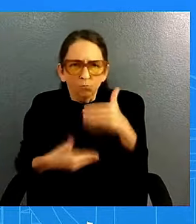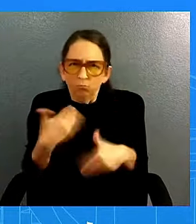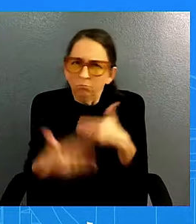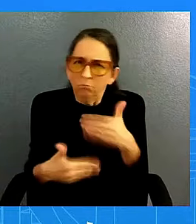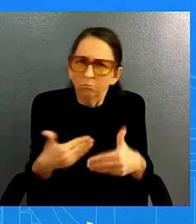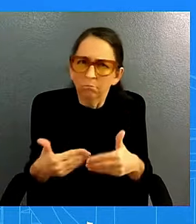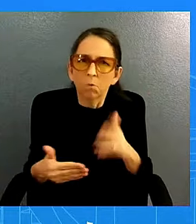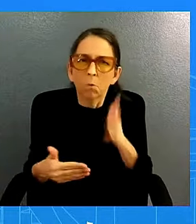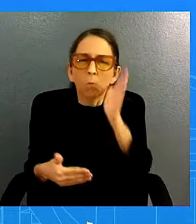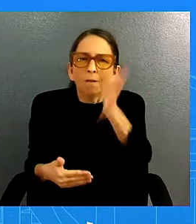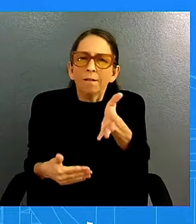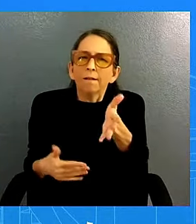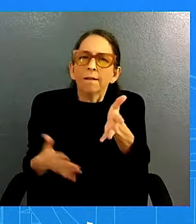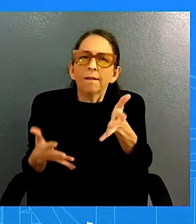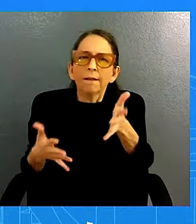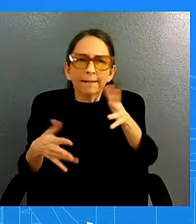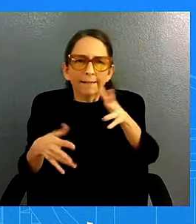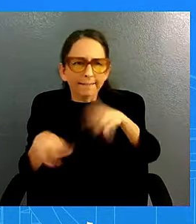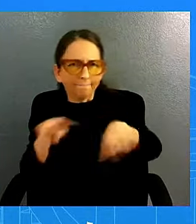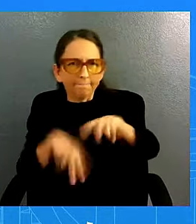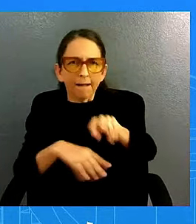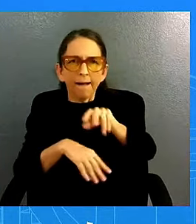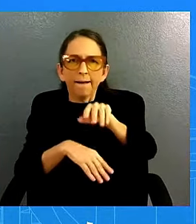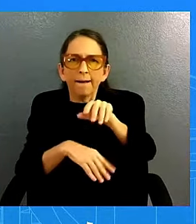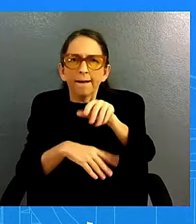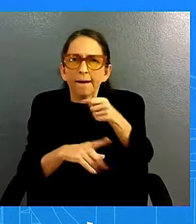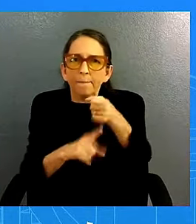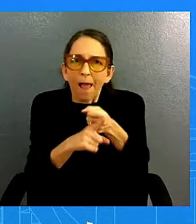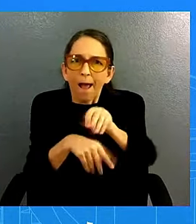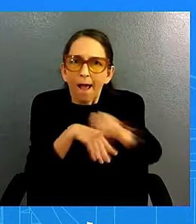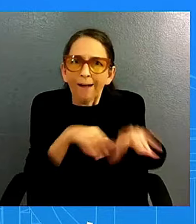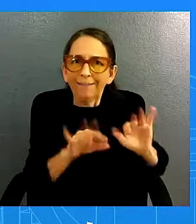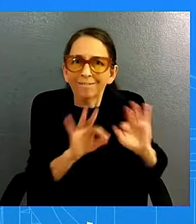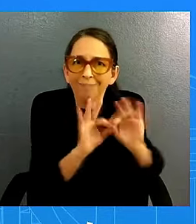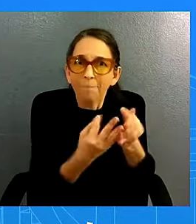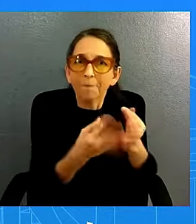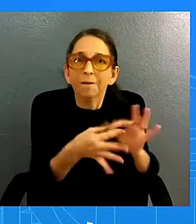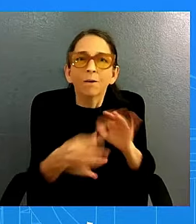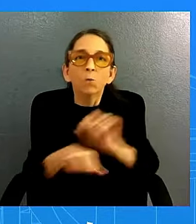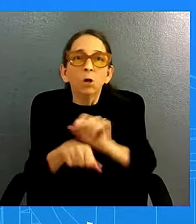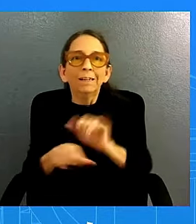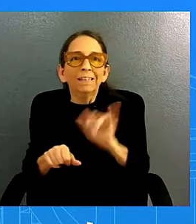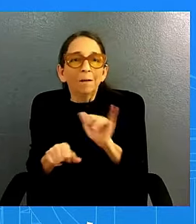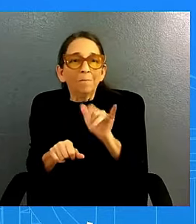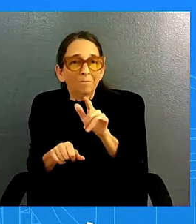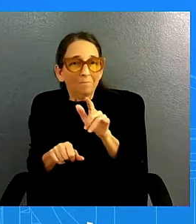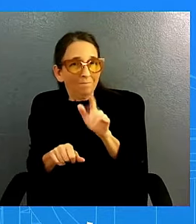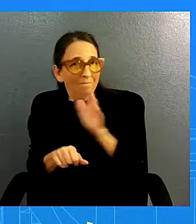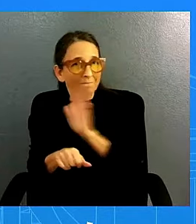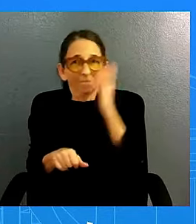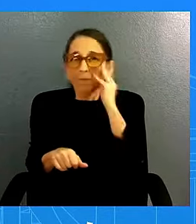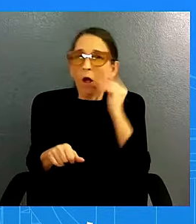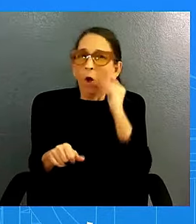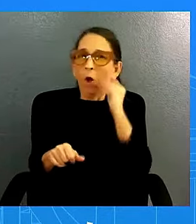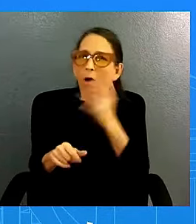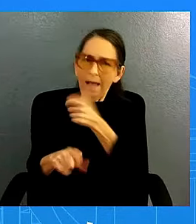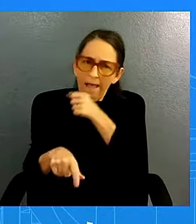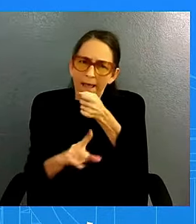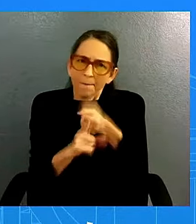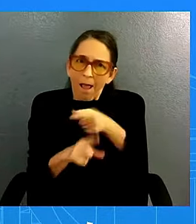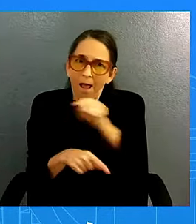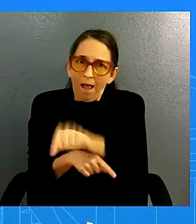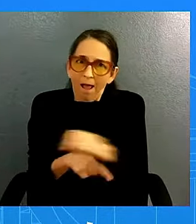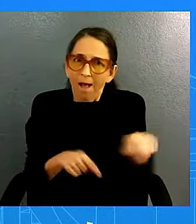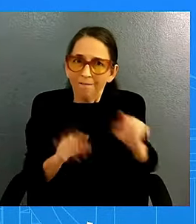working families like the one he grew up in and right now that relates a lot to the interest rate cut how does a cut in